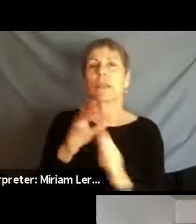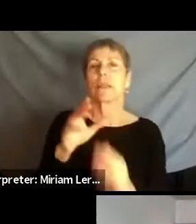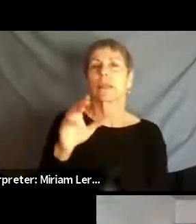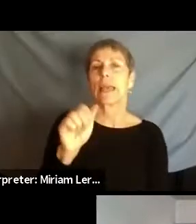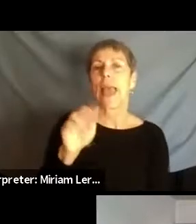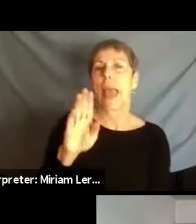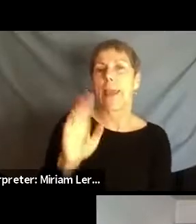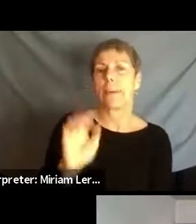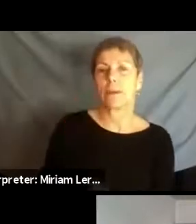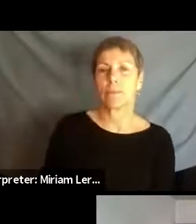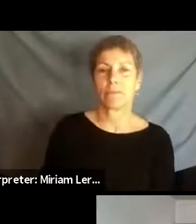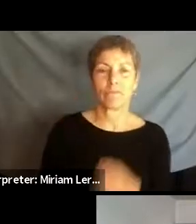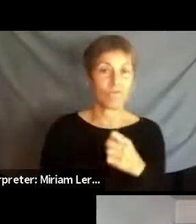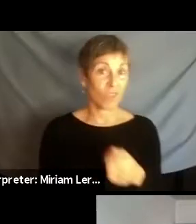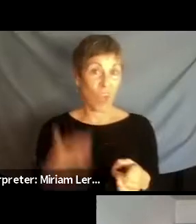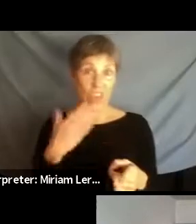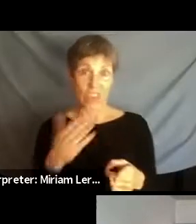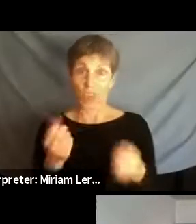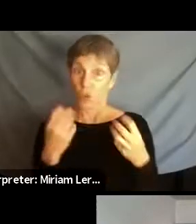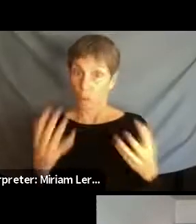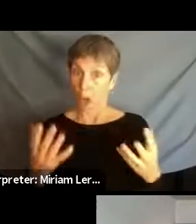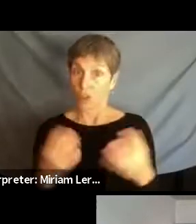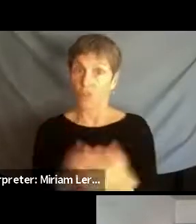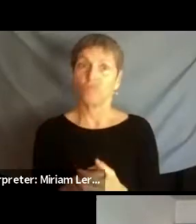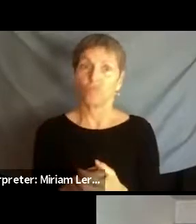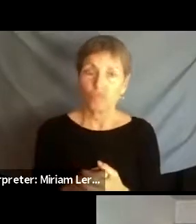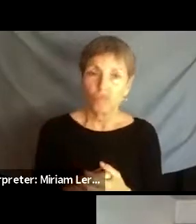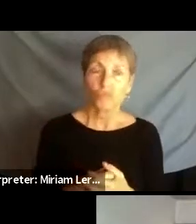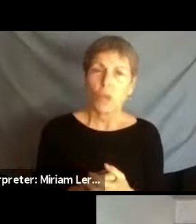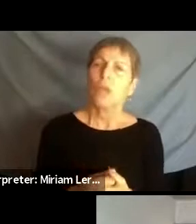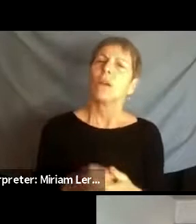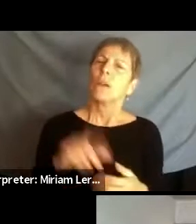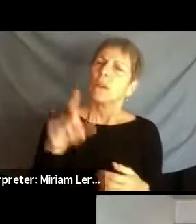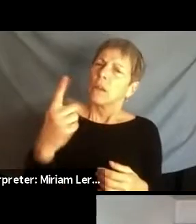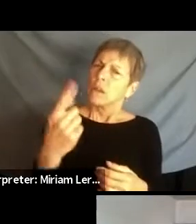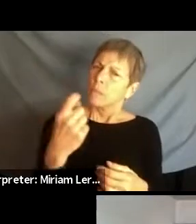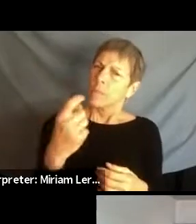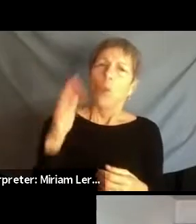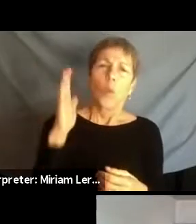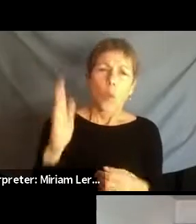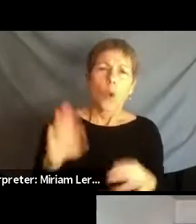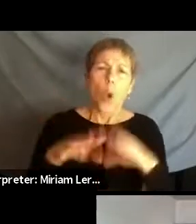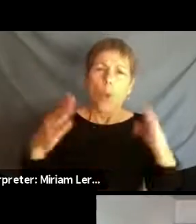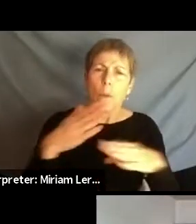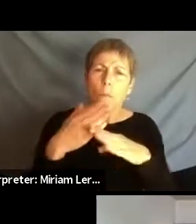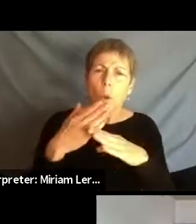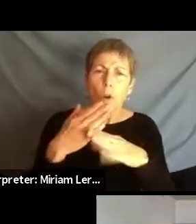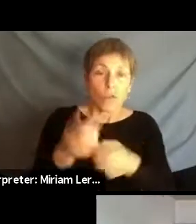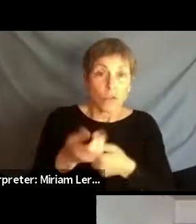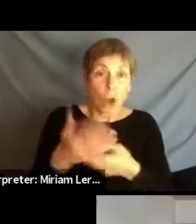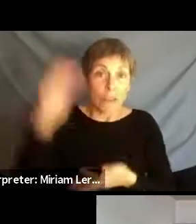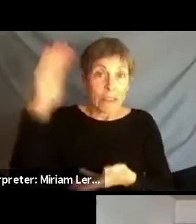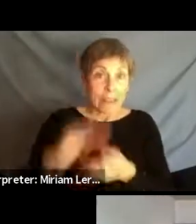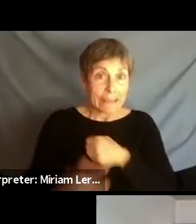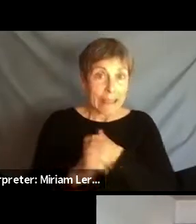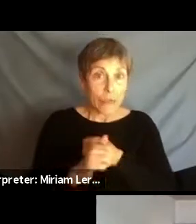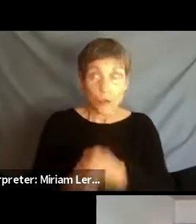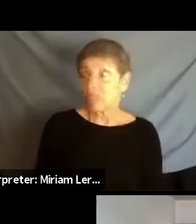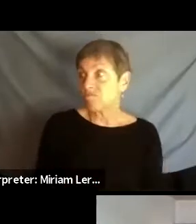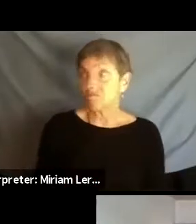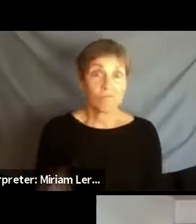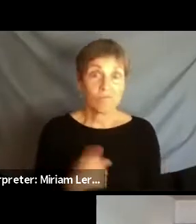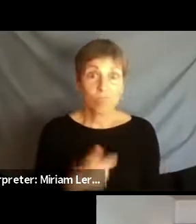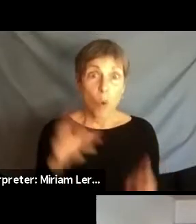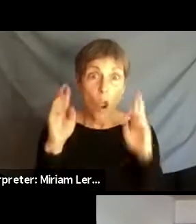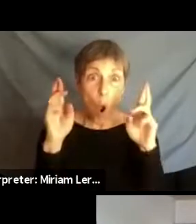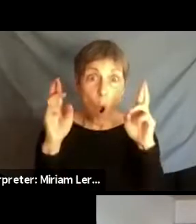Thank you so much. So would open borders make things less dangerous? That's what we're hoping for. I mean, I